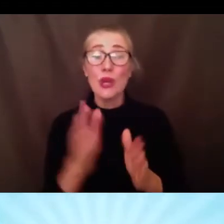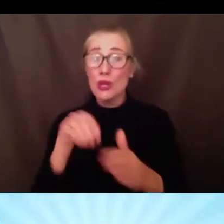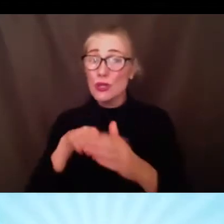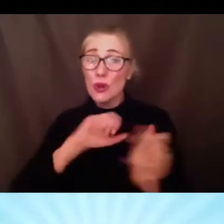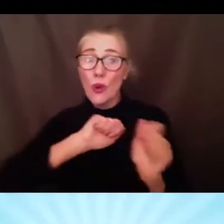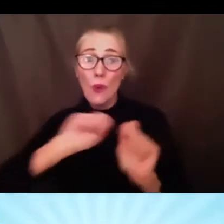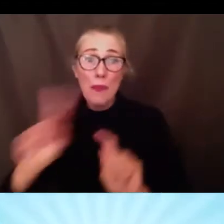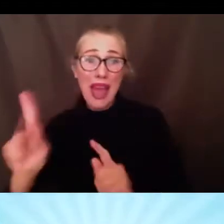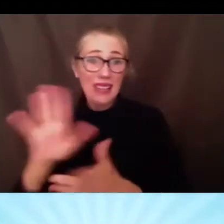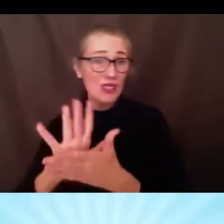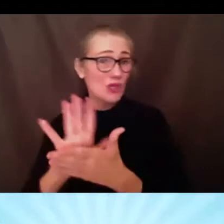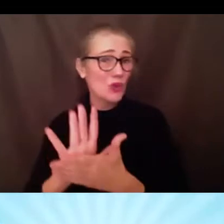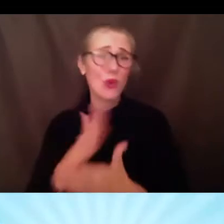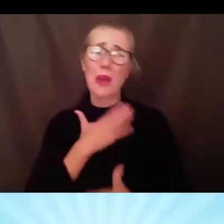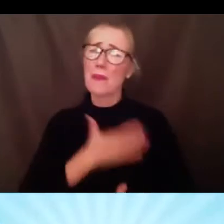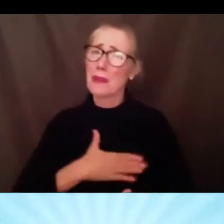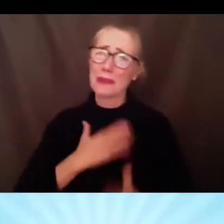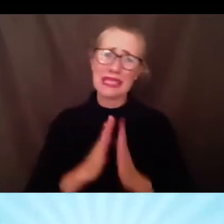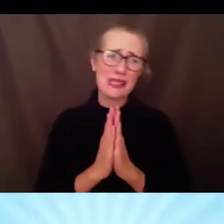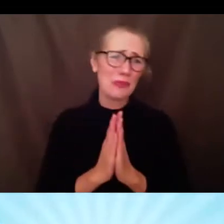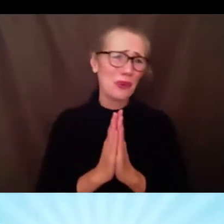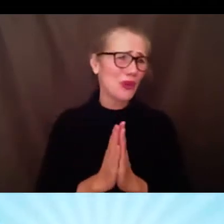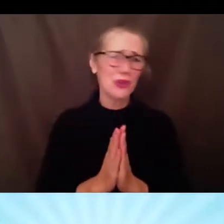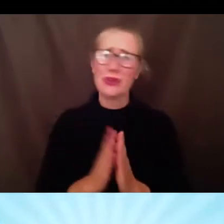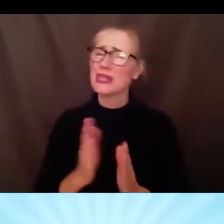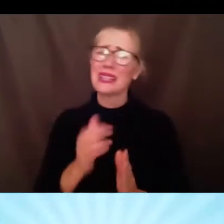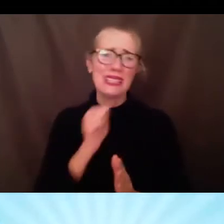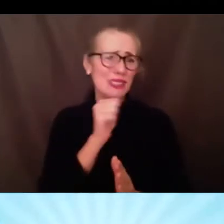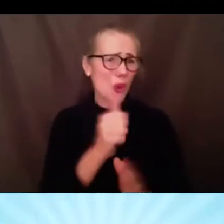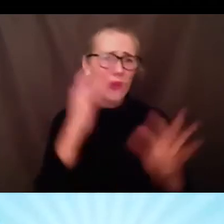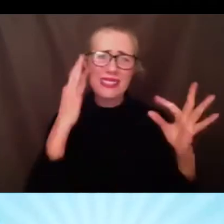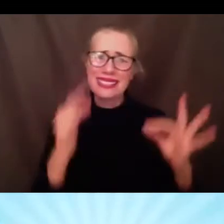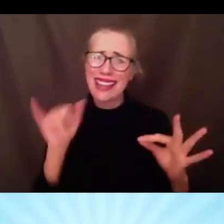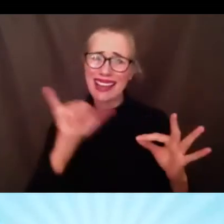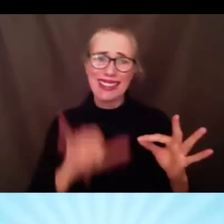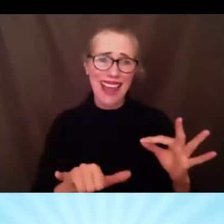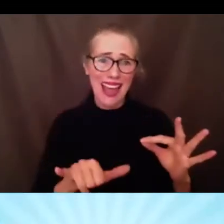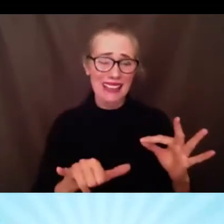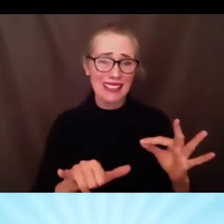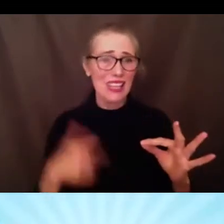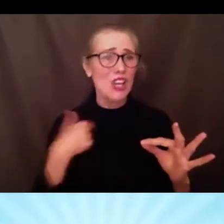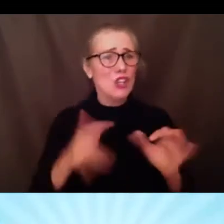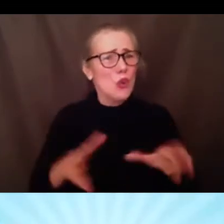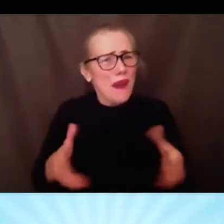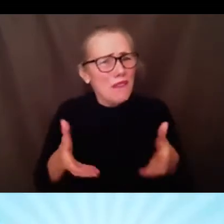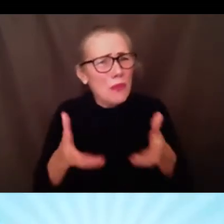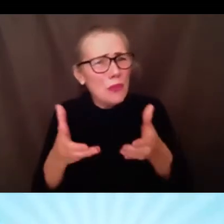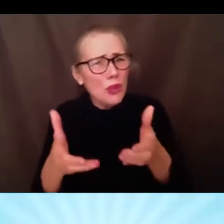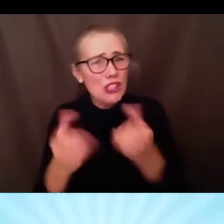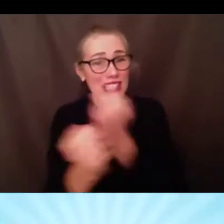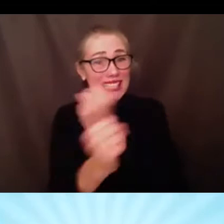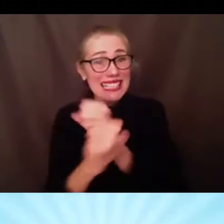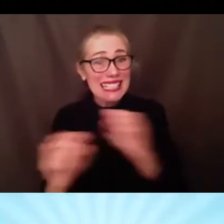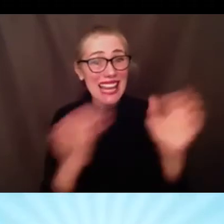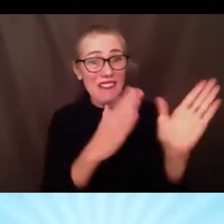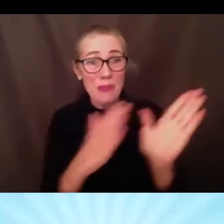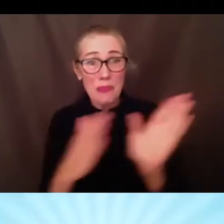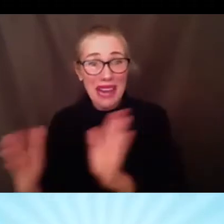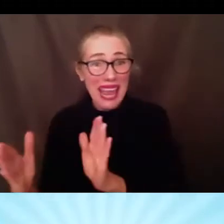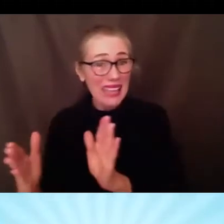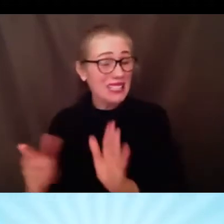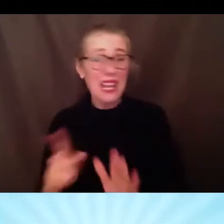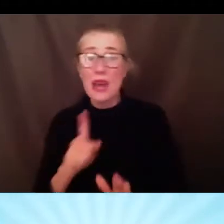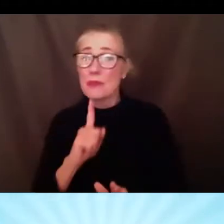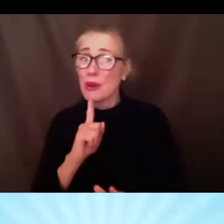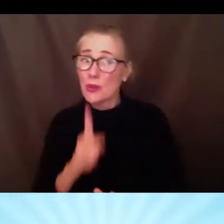today to reconsider your approach the district's push to find fail-safe plans over the past 10 months have ultimately proven to be our greatest foe